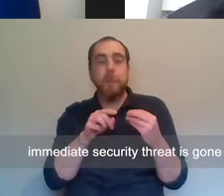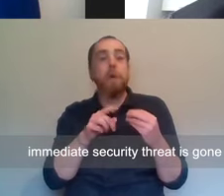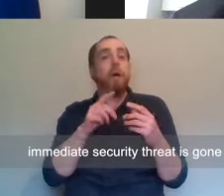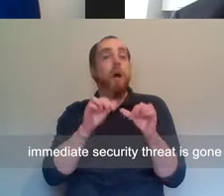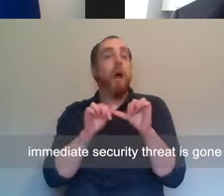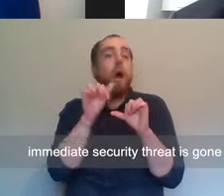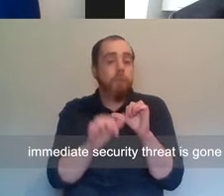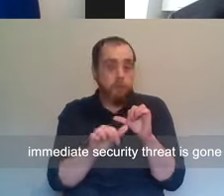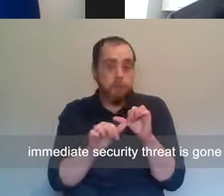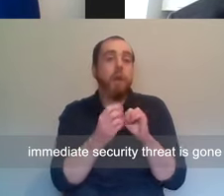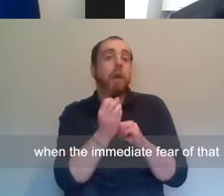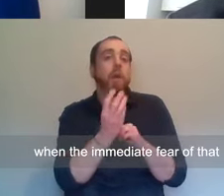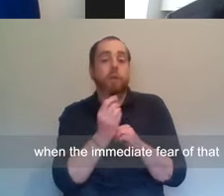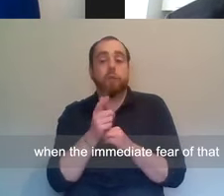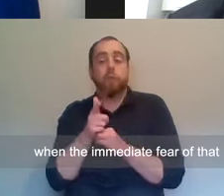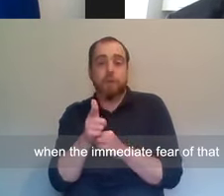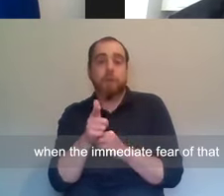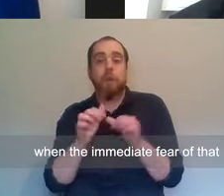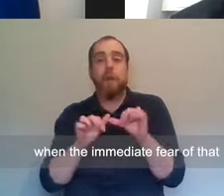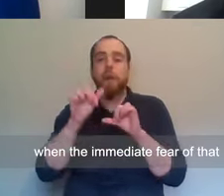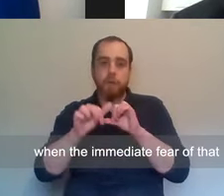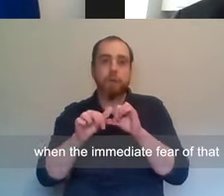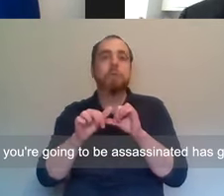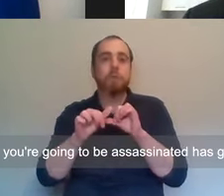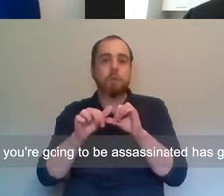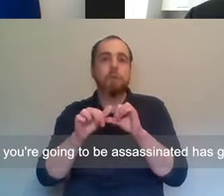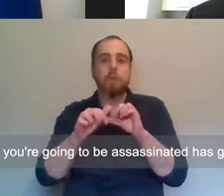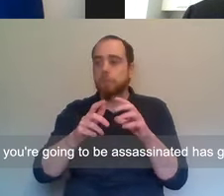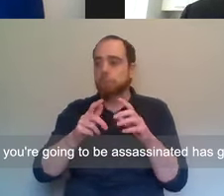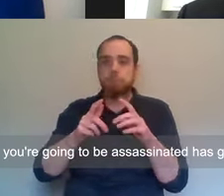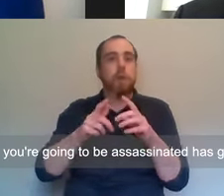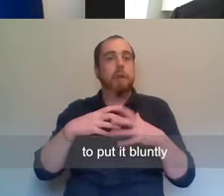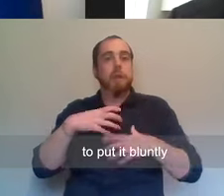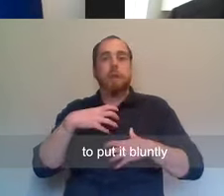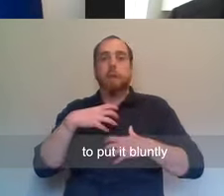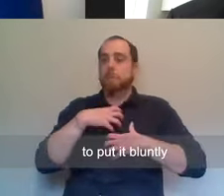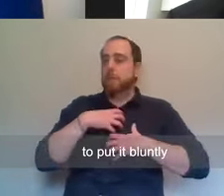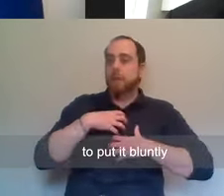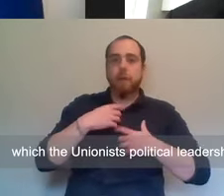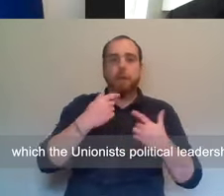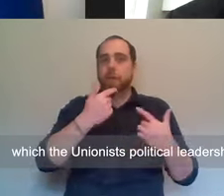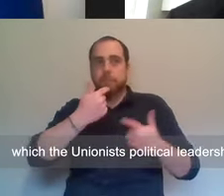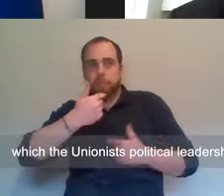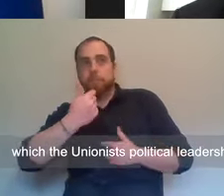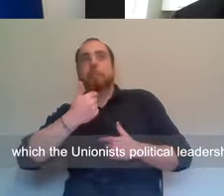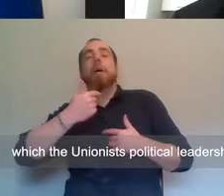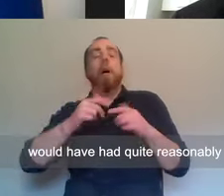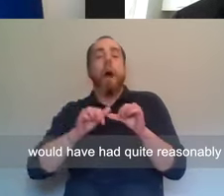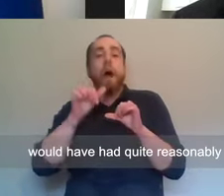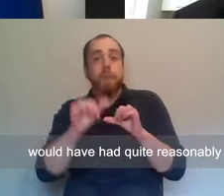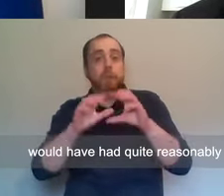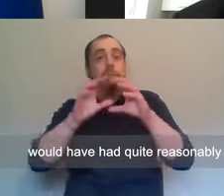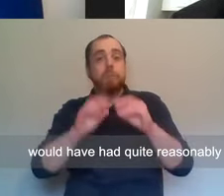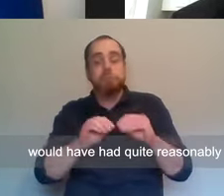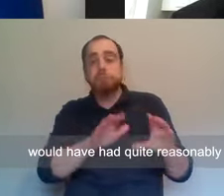security threat is gone, when the immediate fear of that you're going to be assassinated is gone, to put it bluntly, which the unionist political